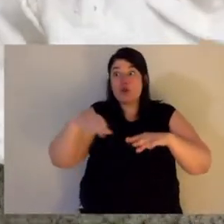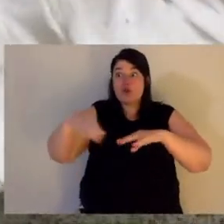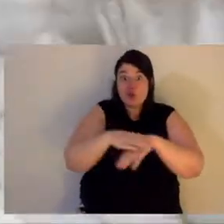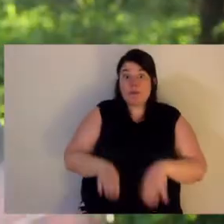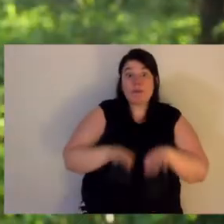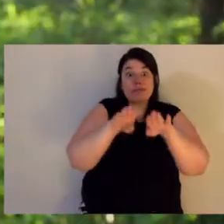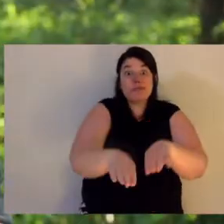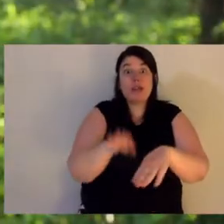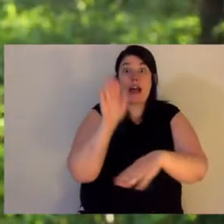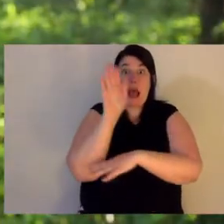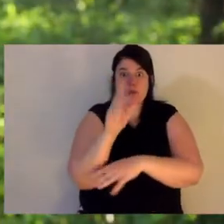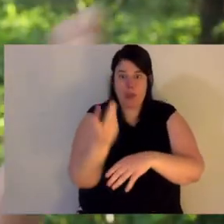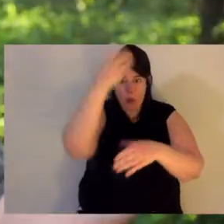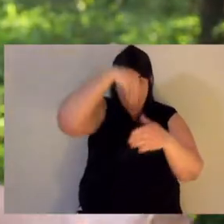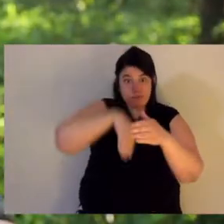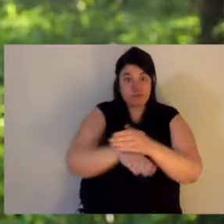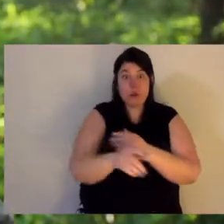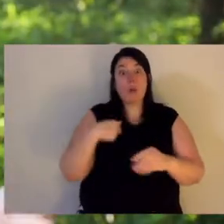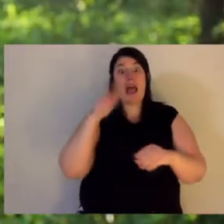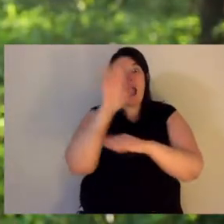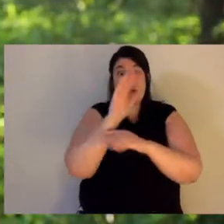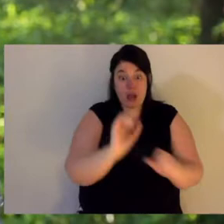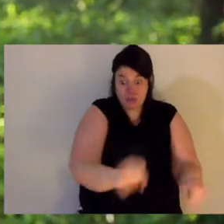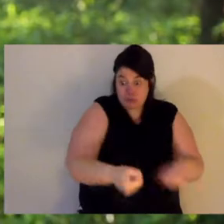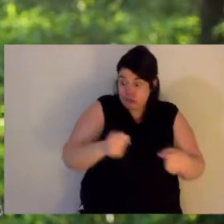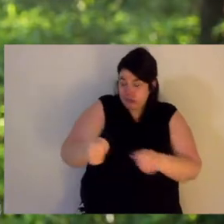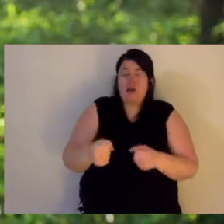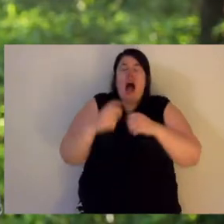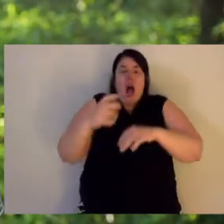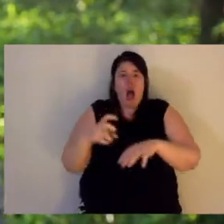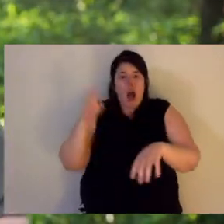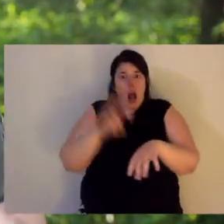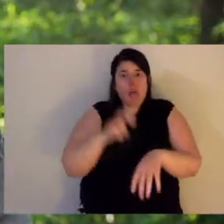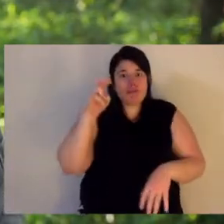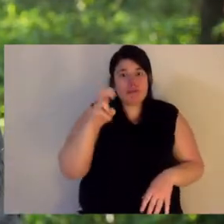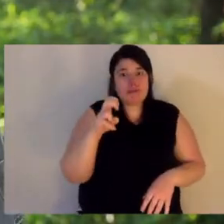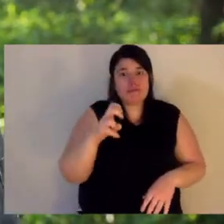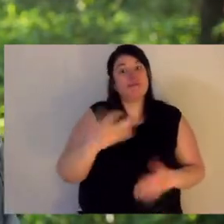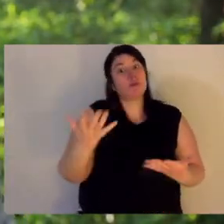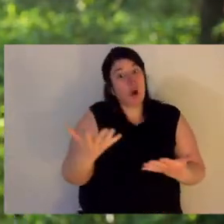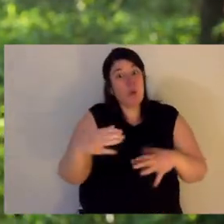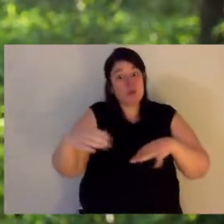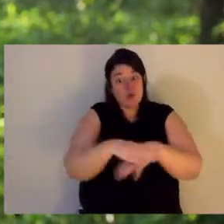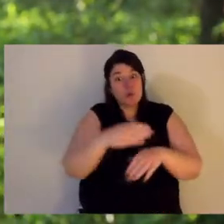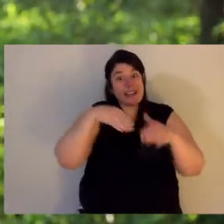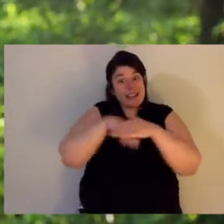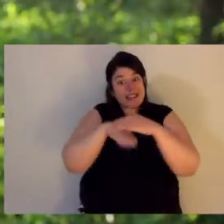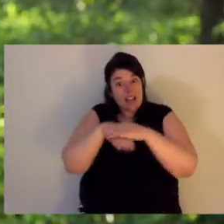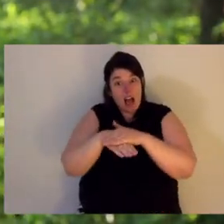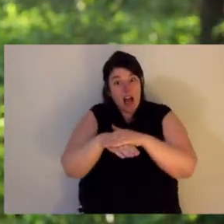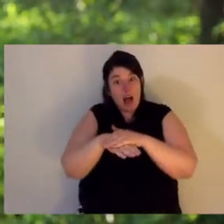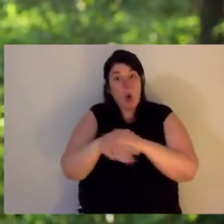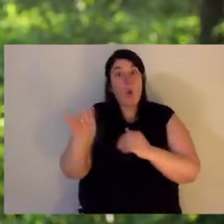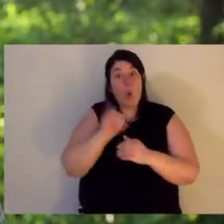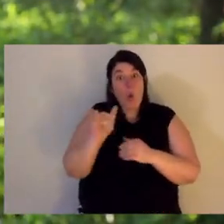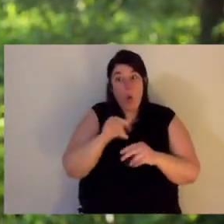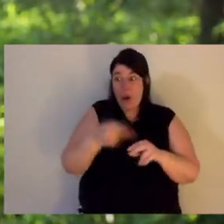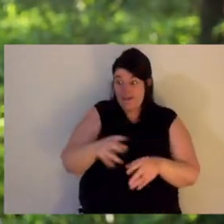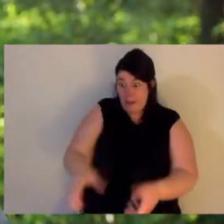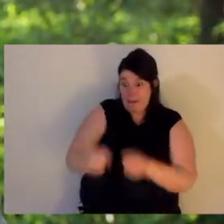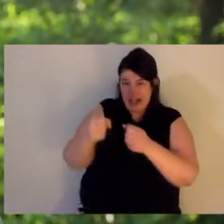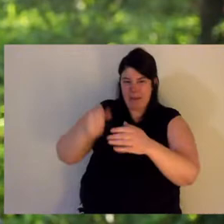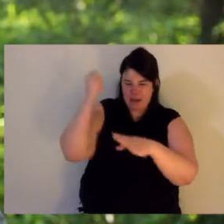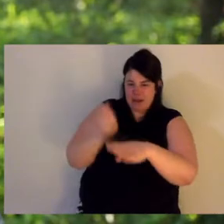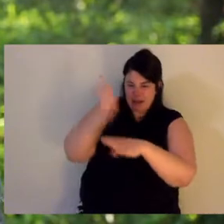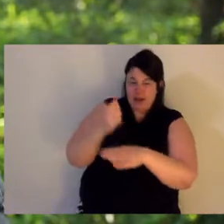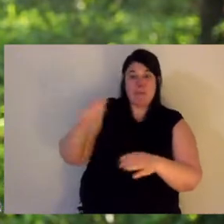So, keep your shoes inside. Or when you pick them up, make sure you hit them out. In summer, don't leave your beach towels lying on the ground because you could have a funnel